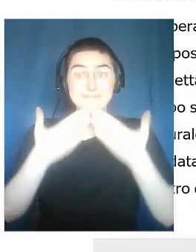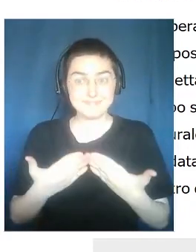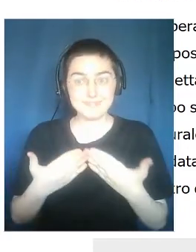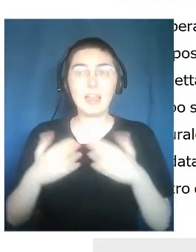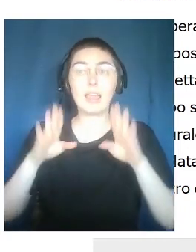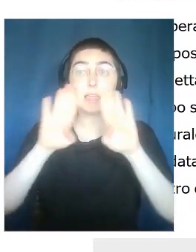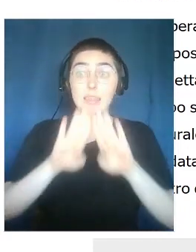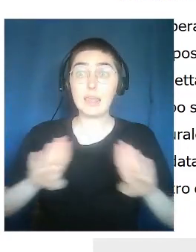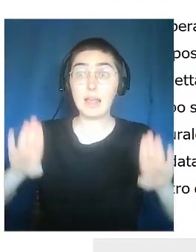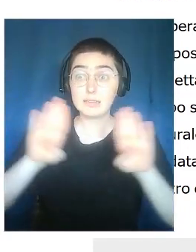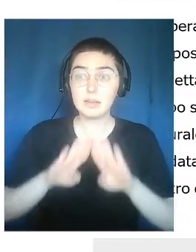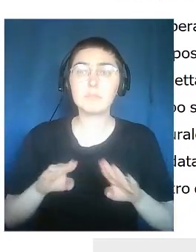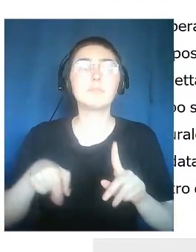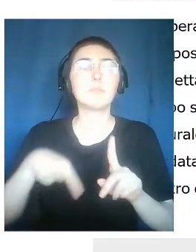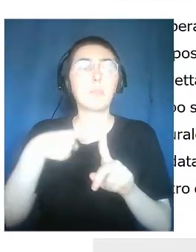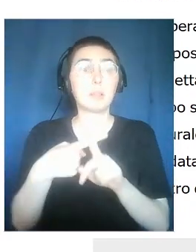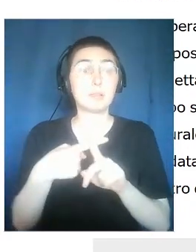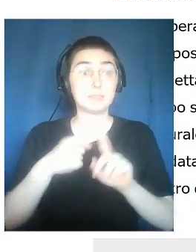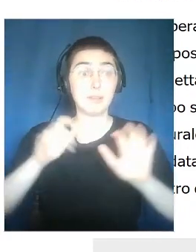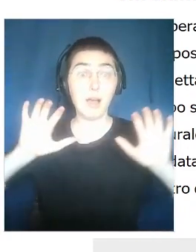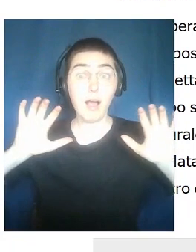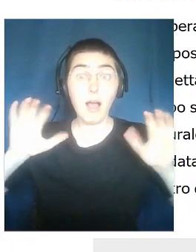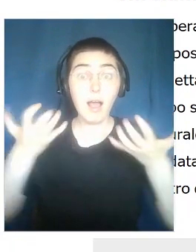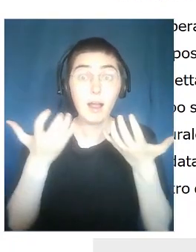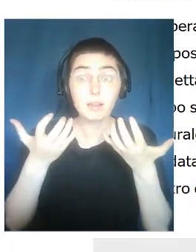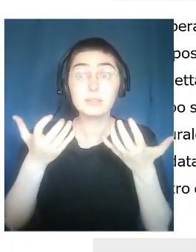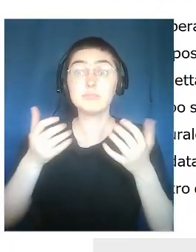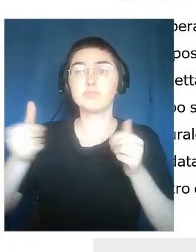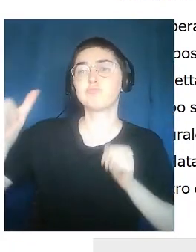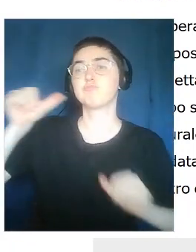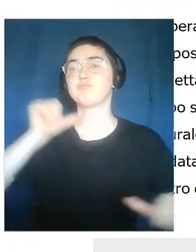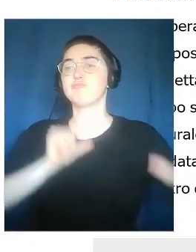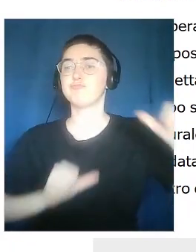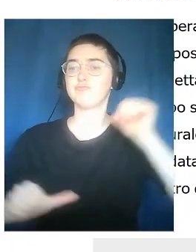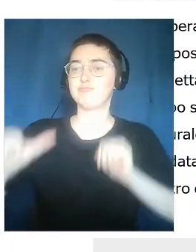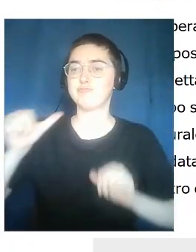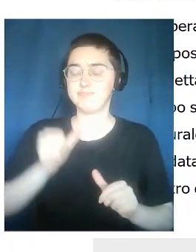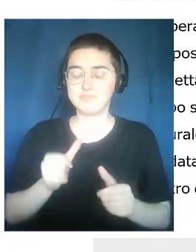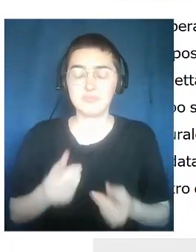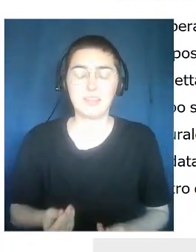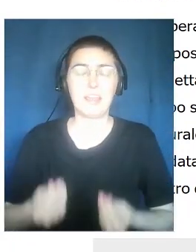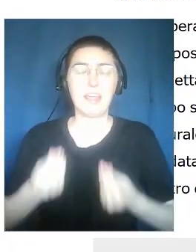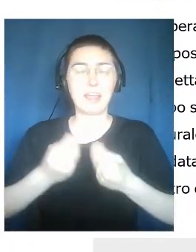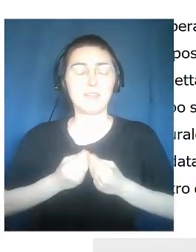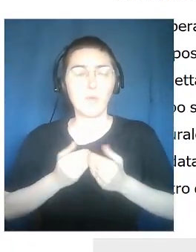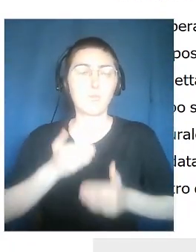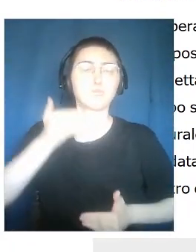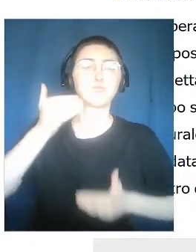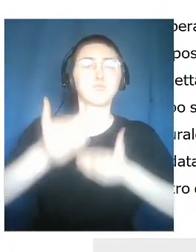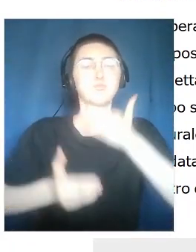we want to promote human beings through performance and theatre arts.